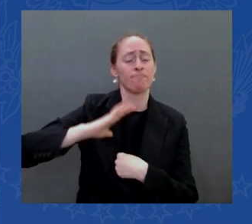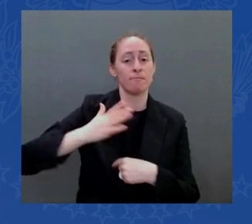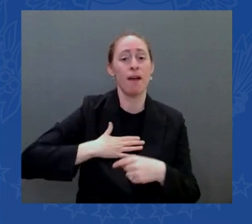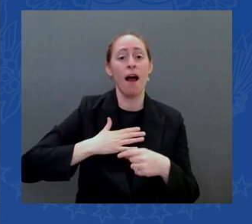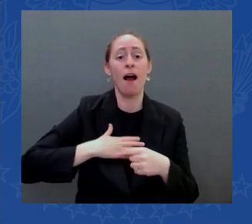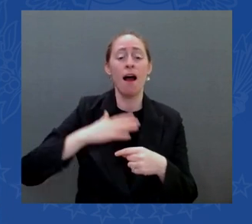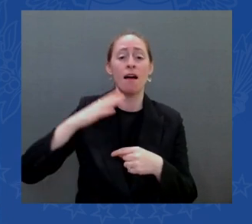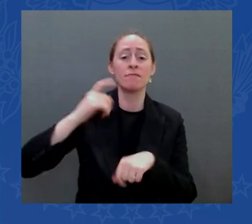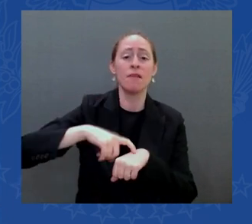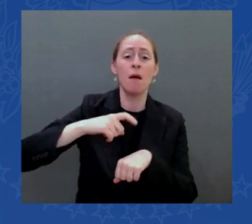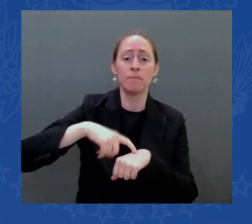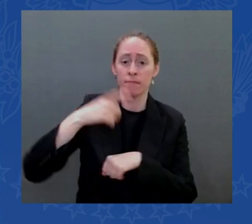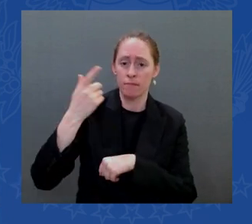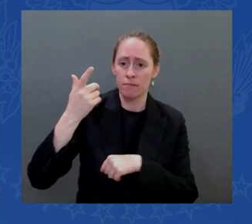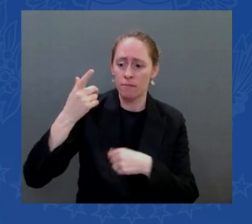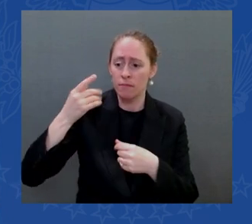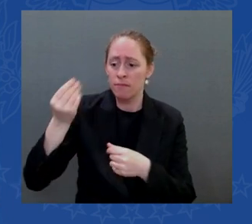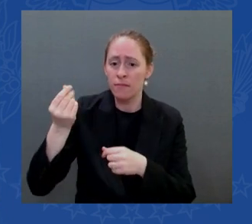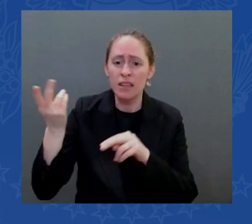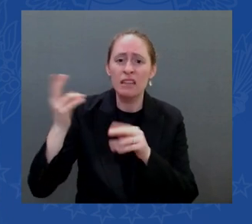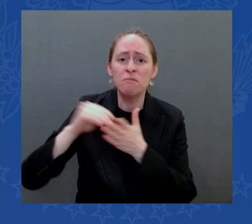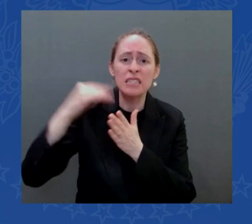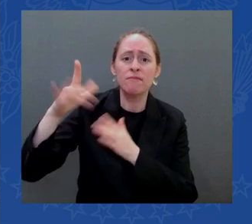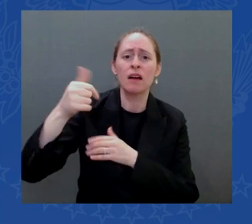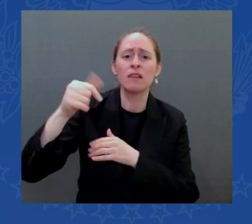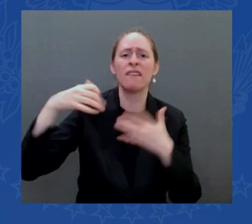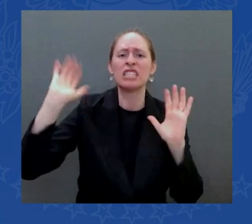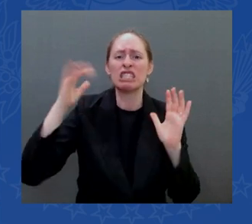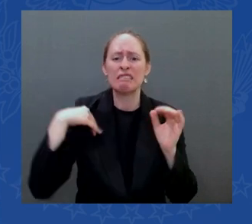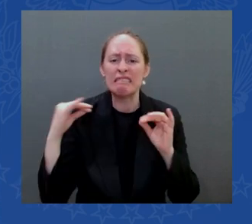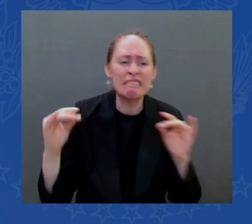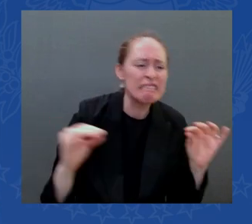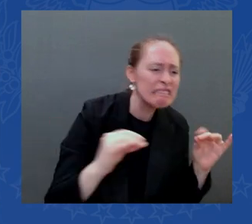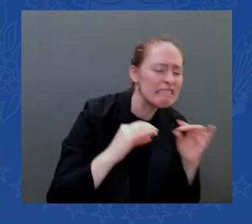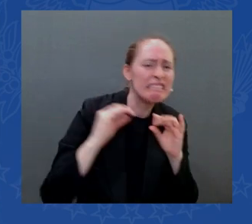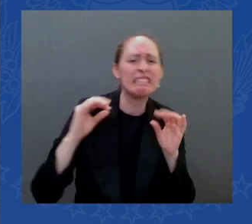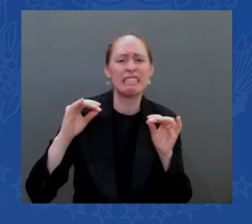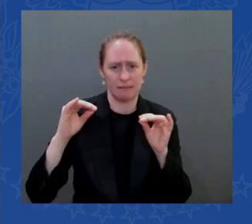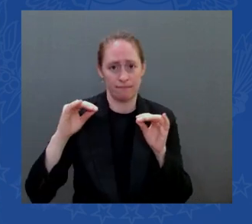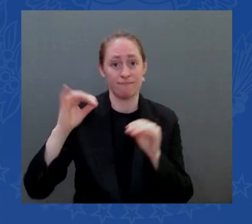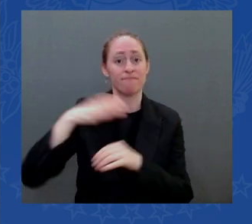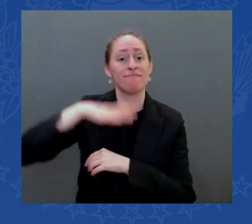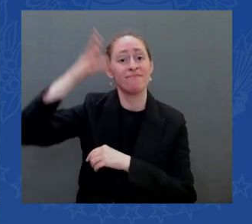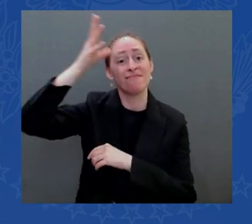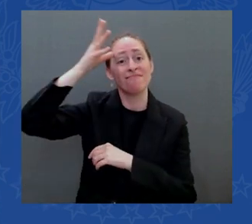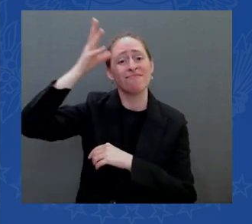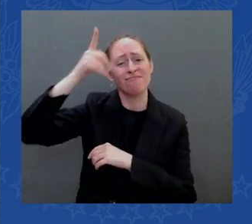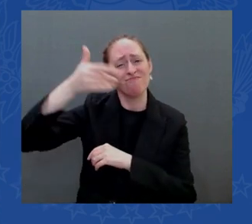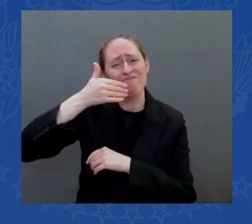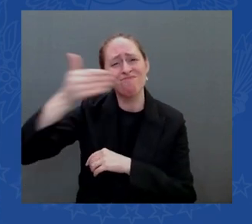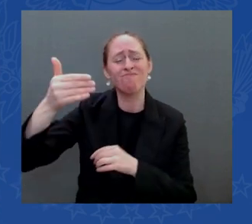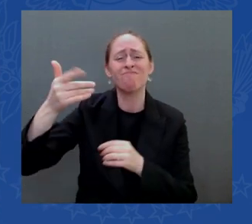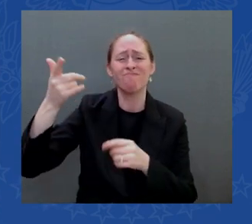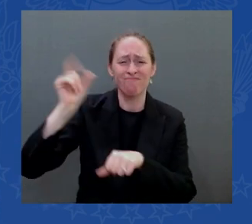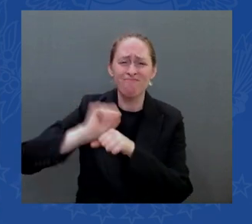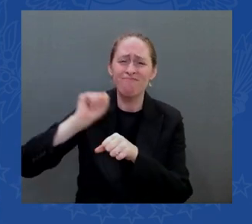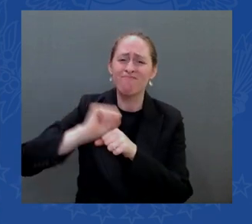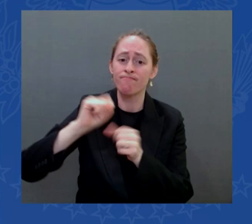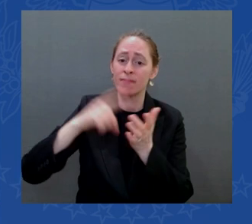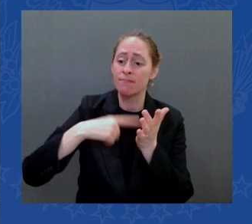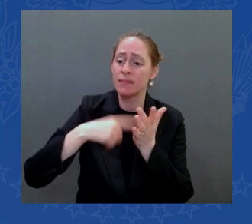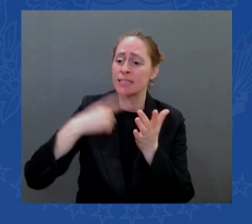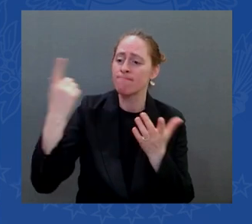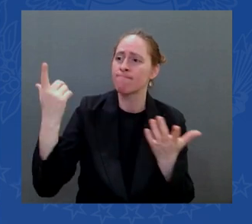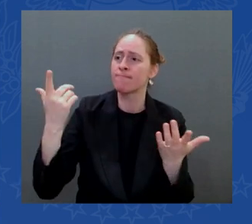so let's be absolutely clear about why we have such high prices now there are two reasons first was covid